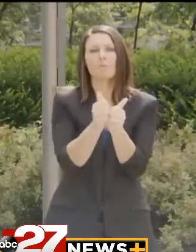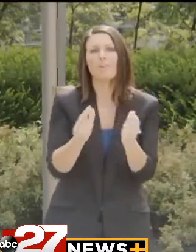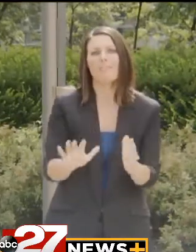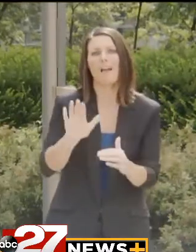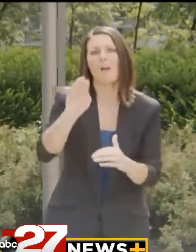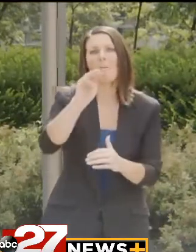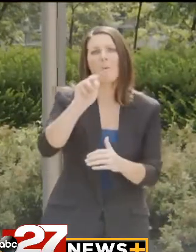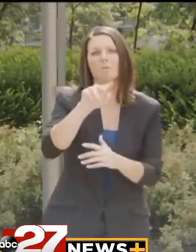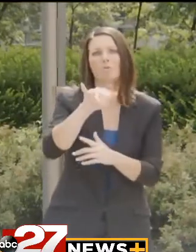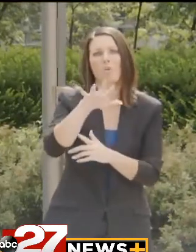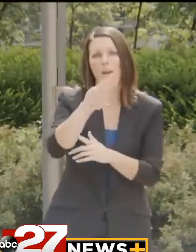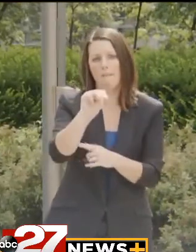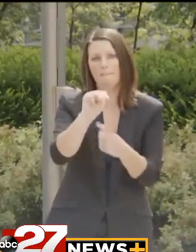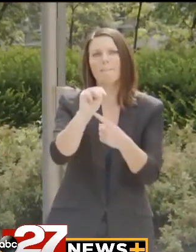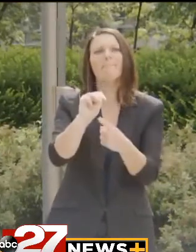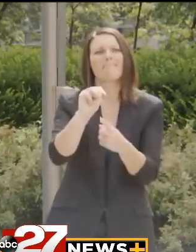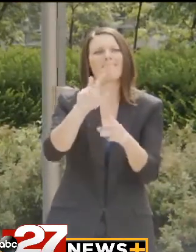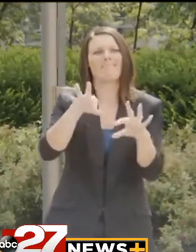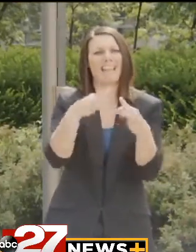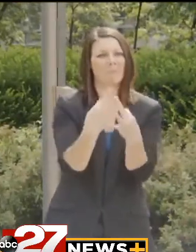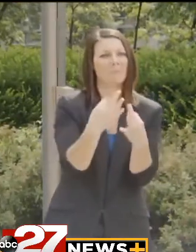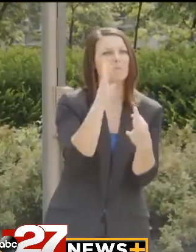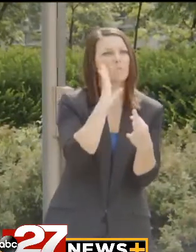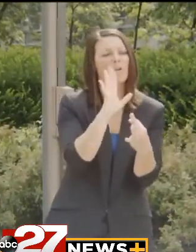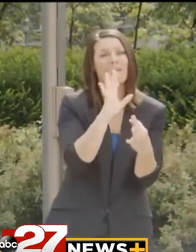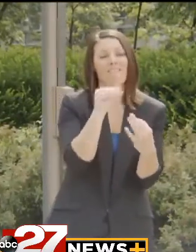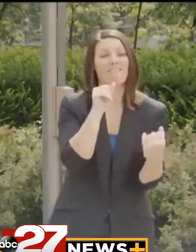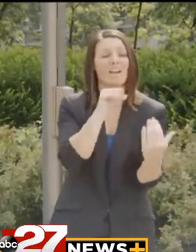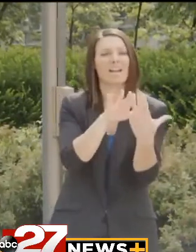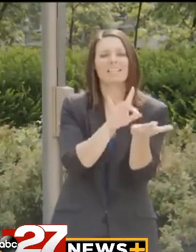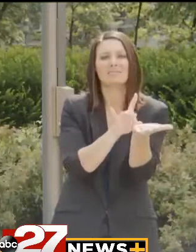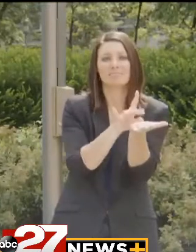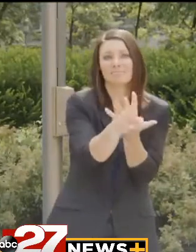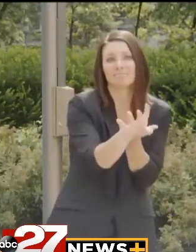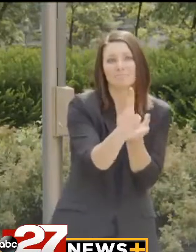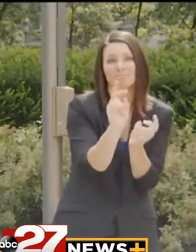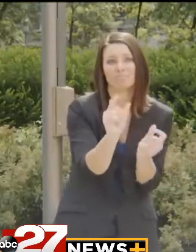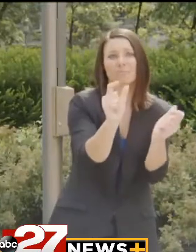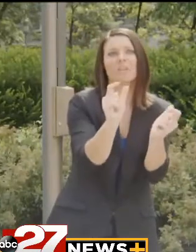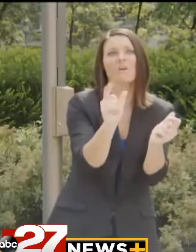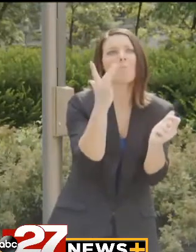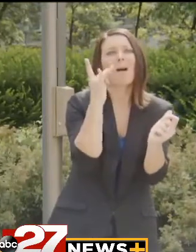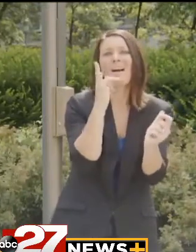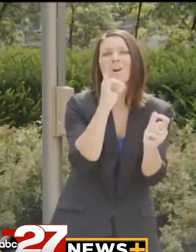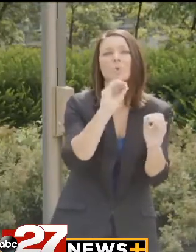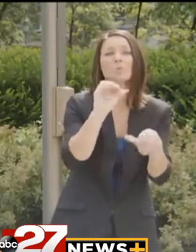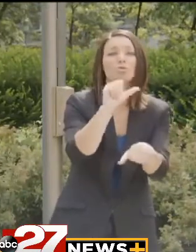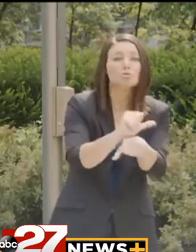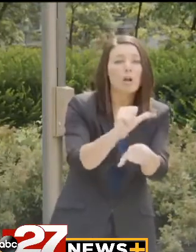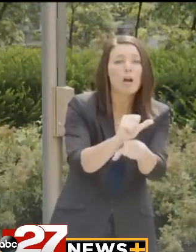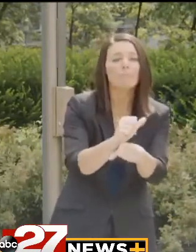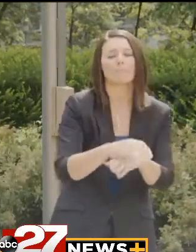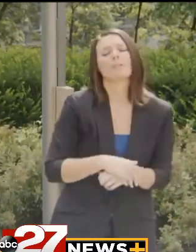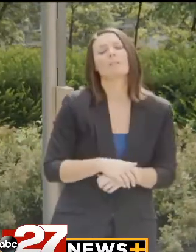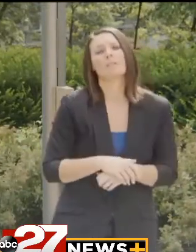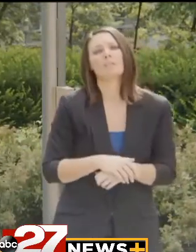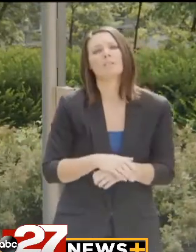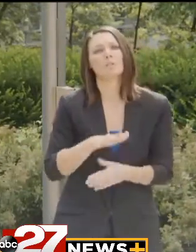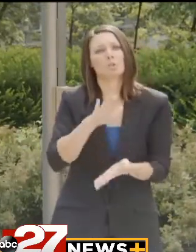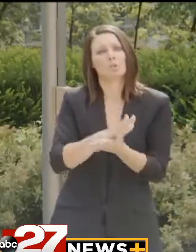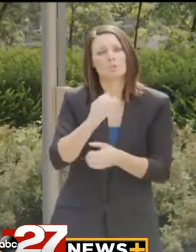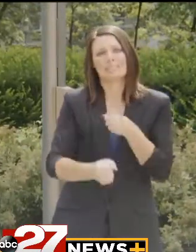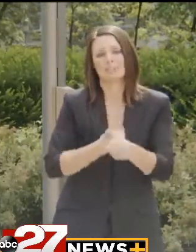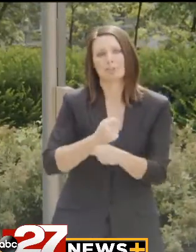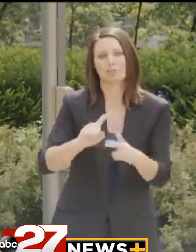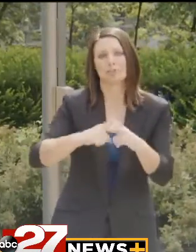moratoriums, individuals and families may face imminent eviction as enhanced unemployment benefits lapse, the school year